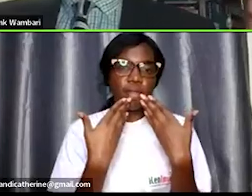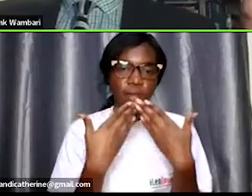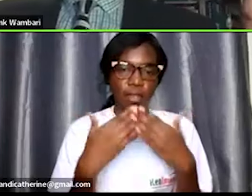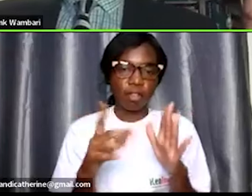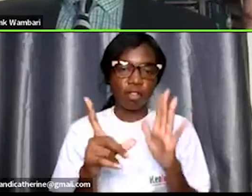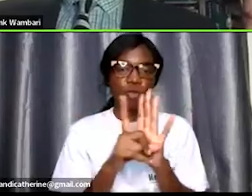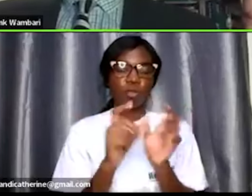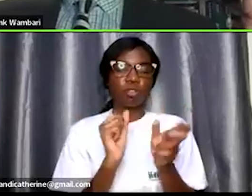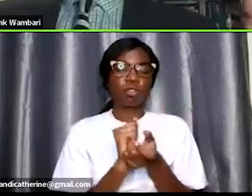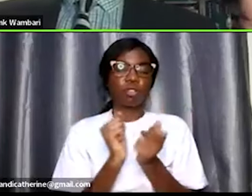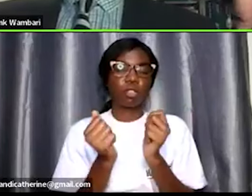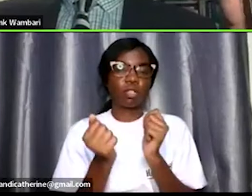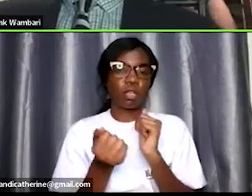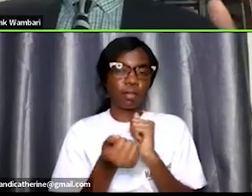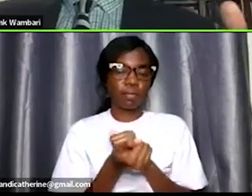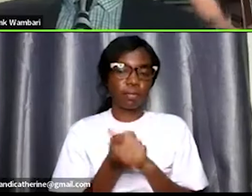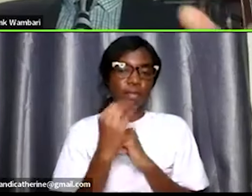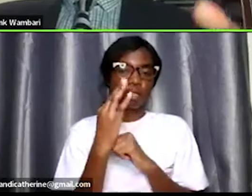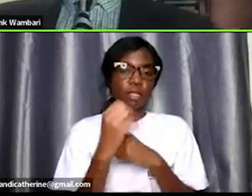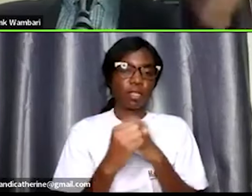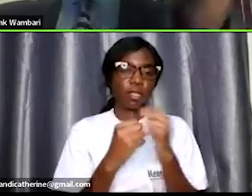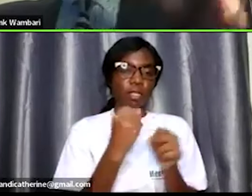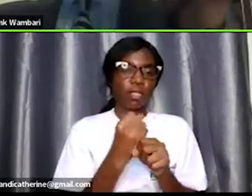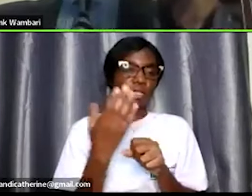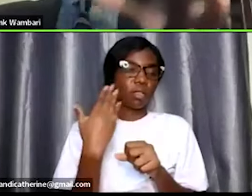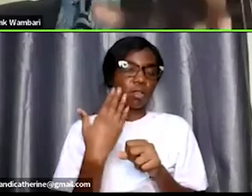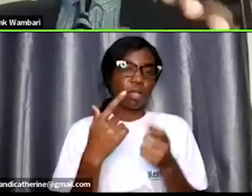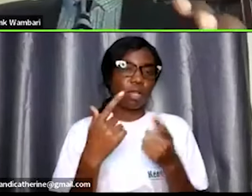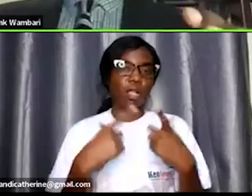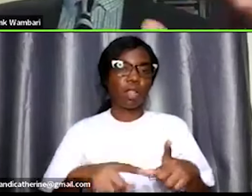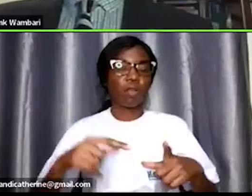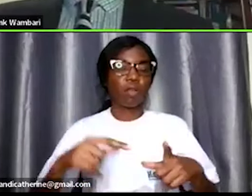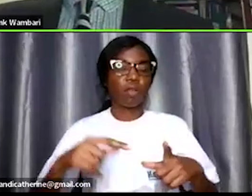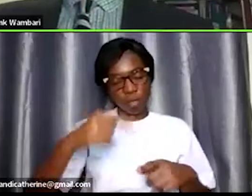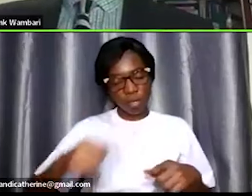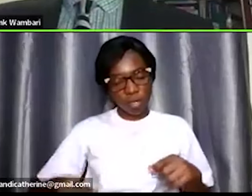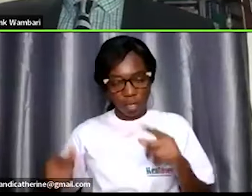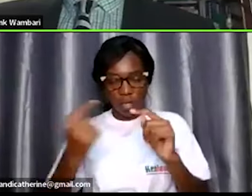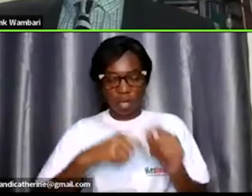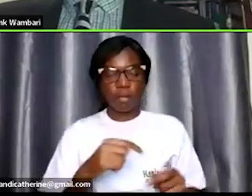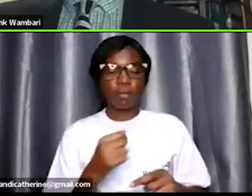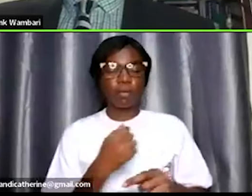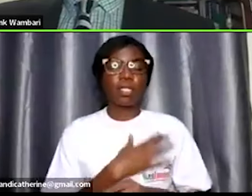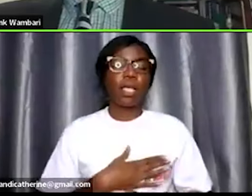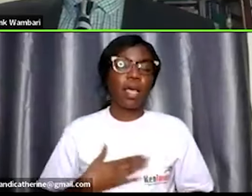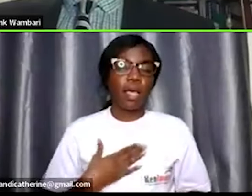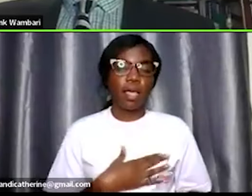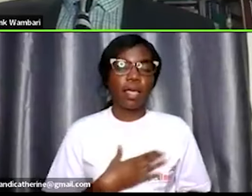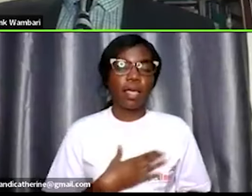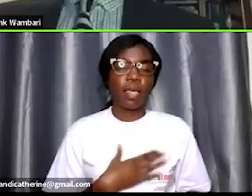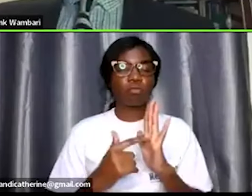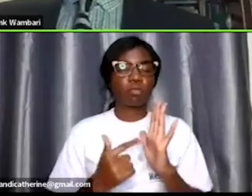um um three years ago allowing graduates who come to do science oriented uh subjects